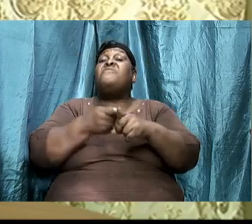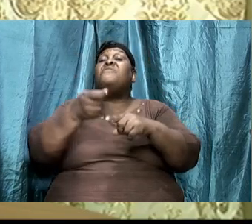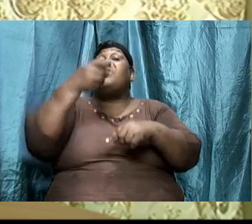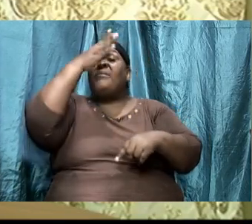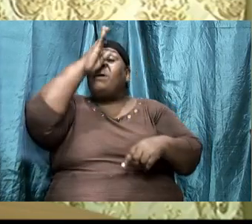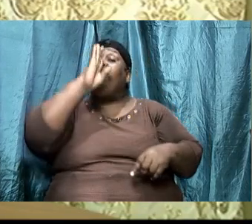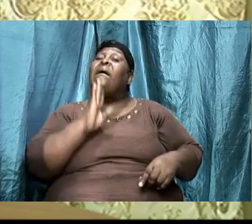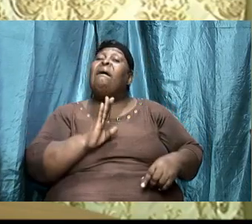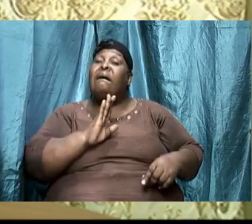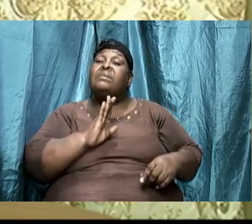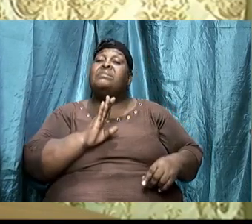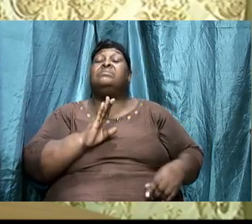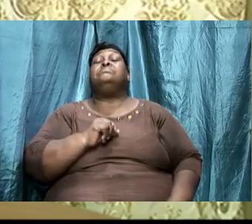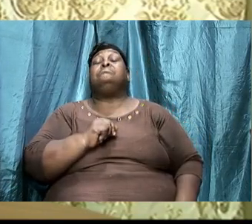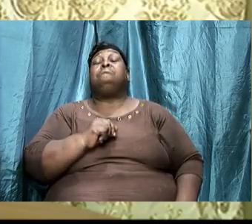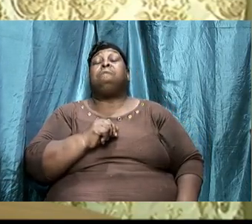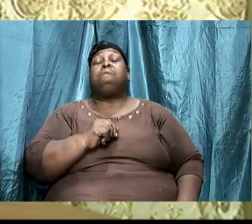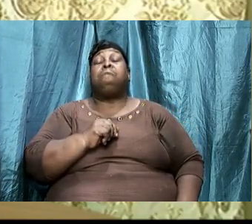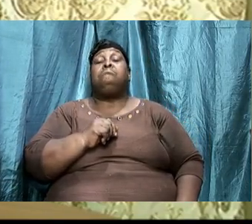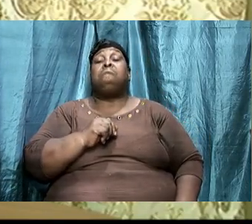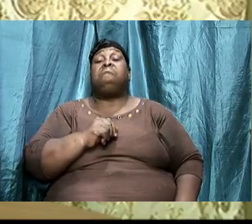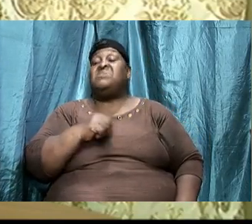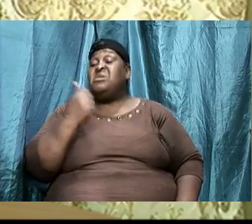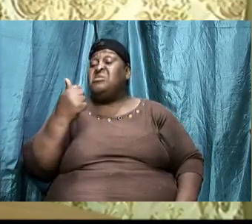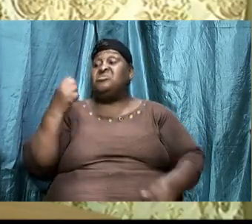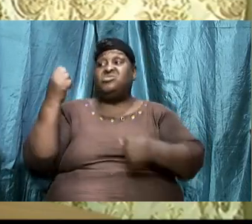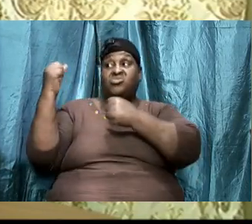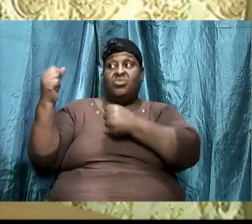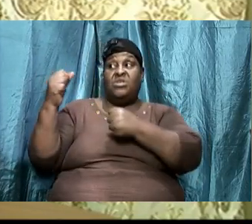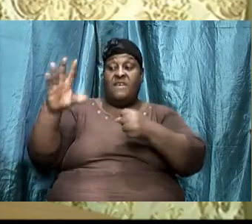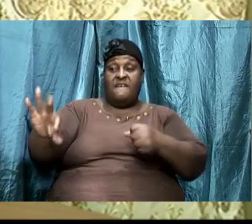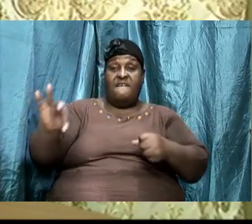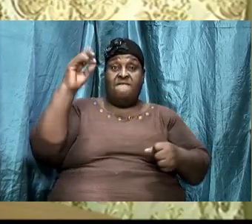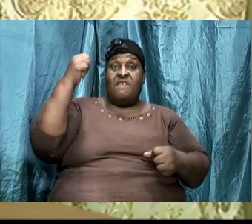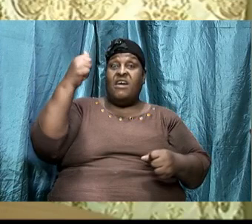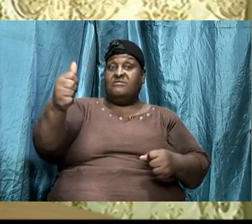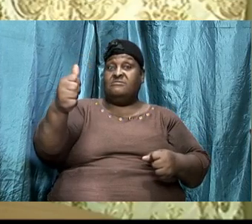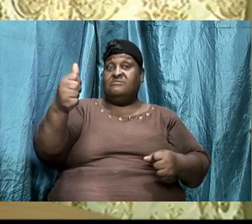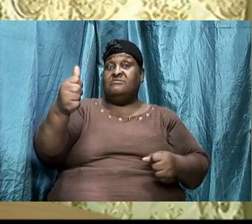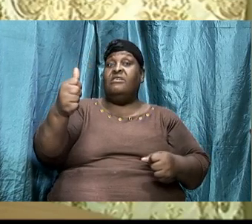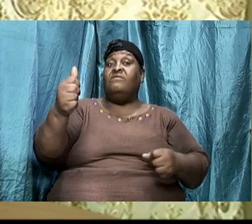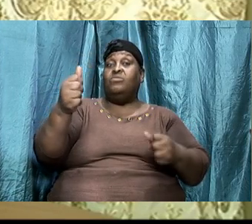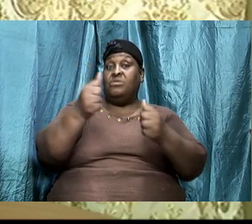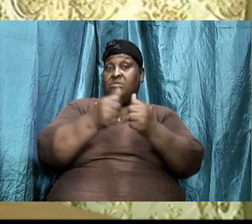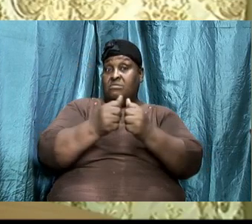strength comes from God. So any strength that we find ourselves with